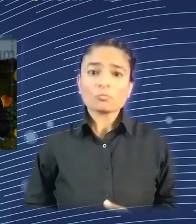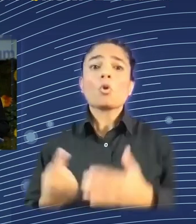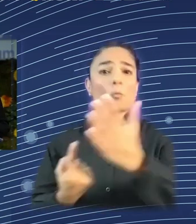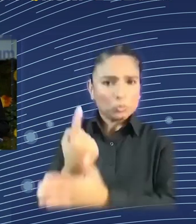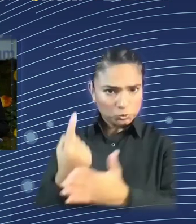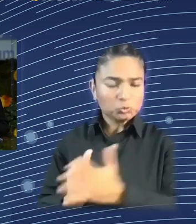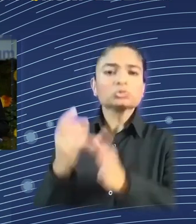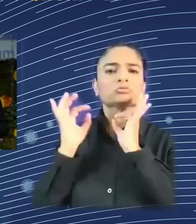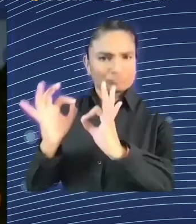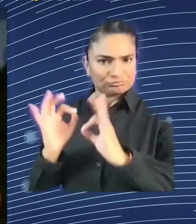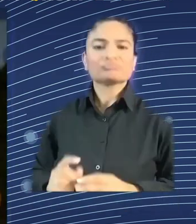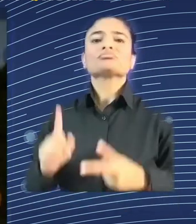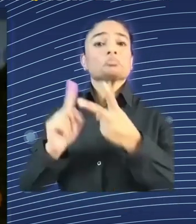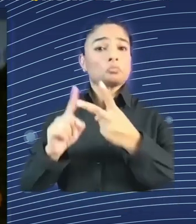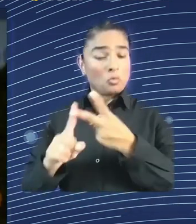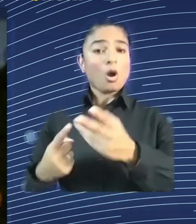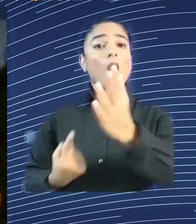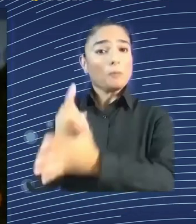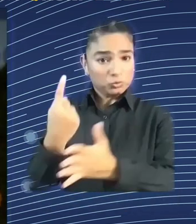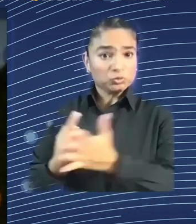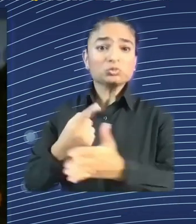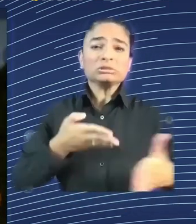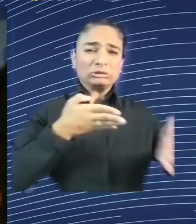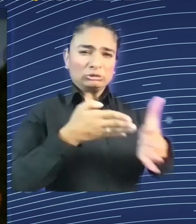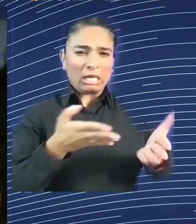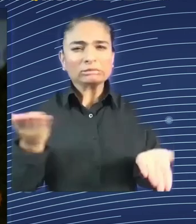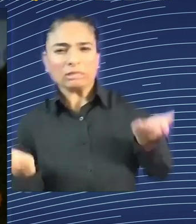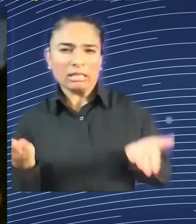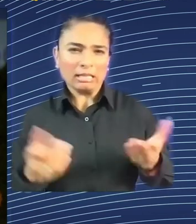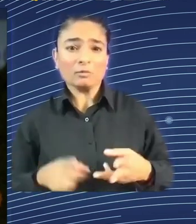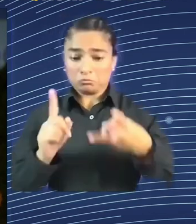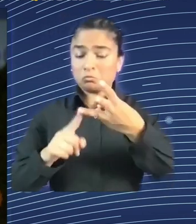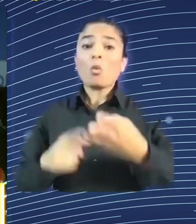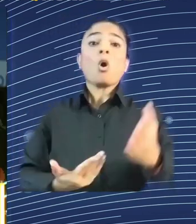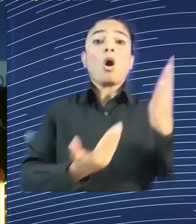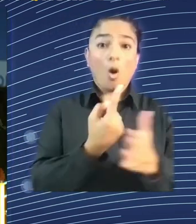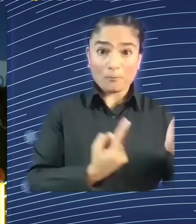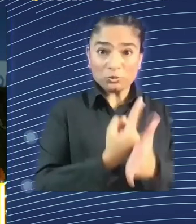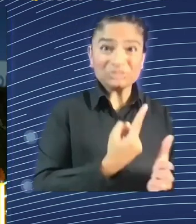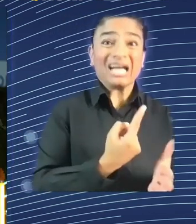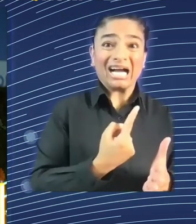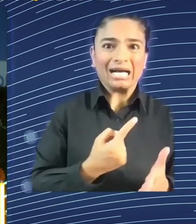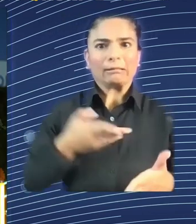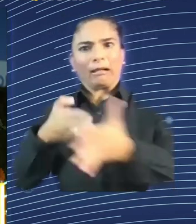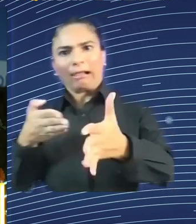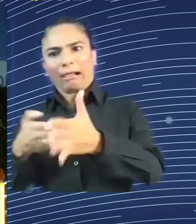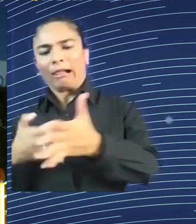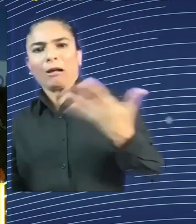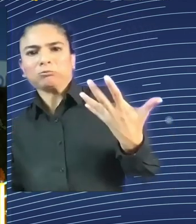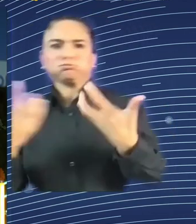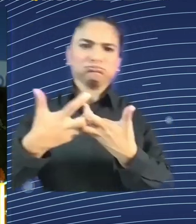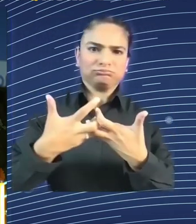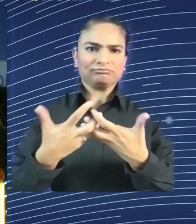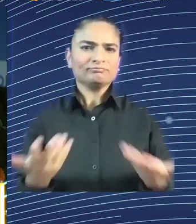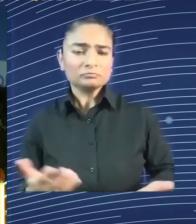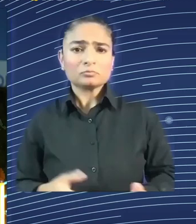And it brings many challenges. 77% bring challenges and opportunities. Look at